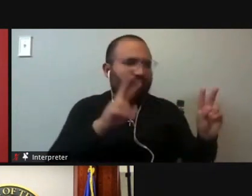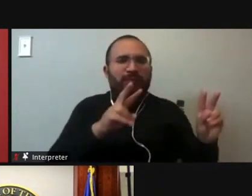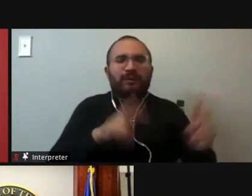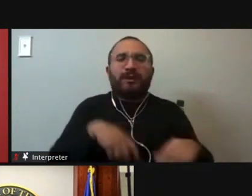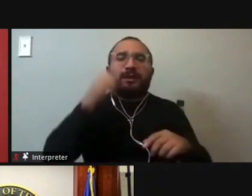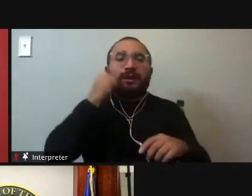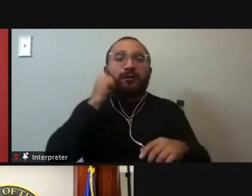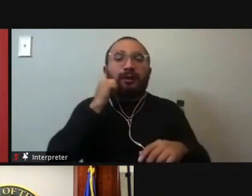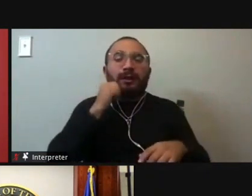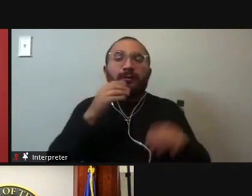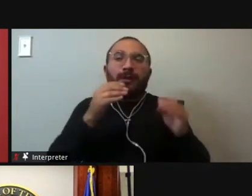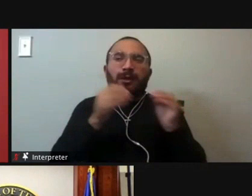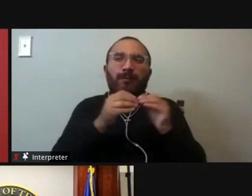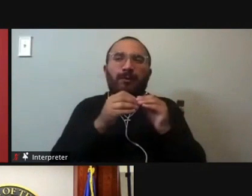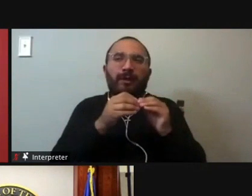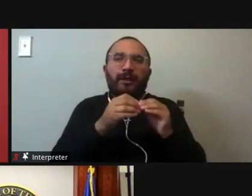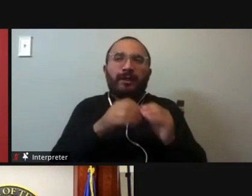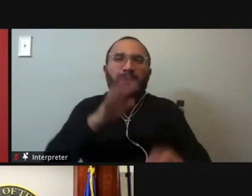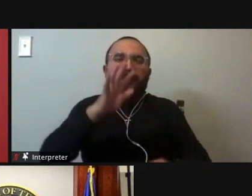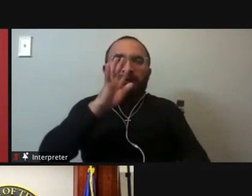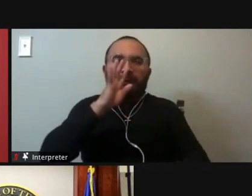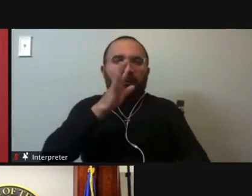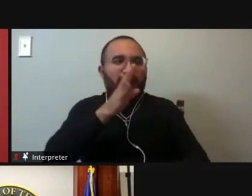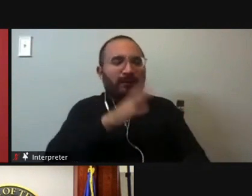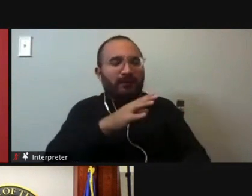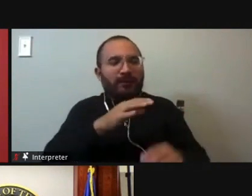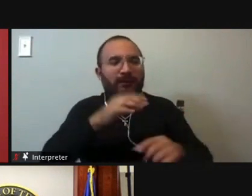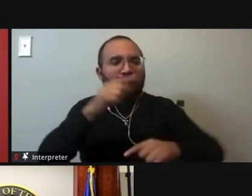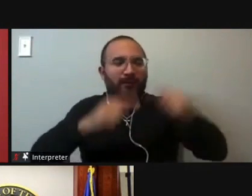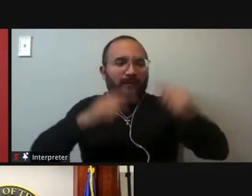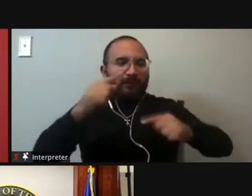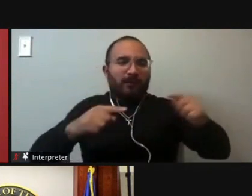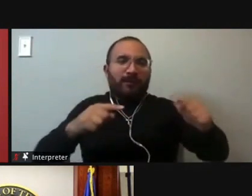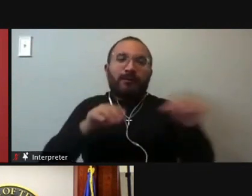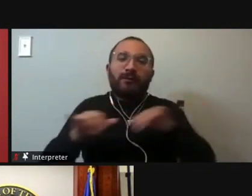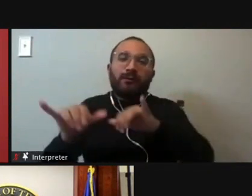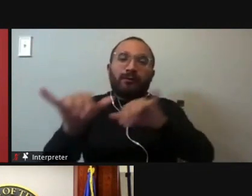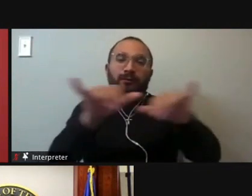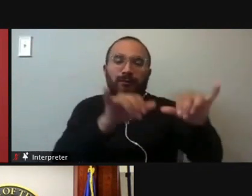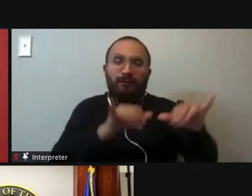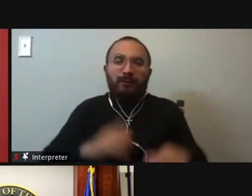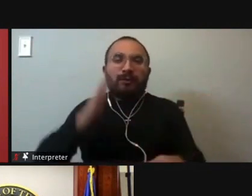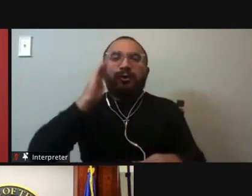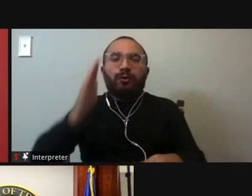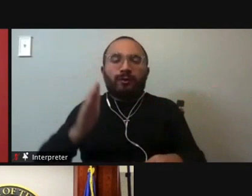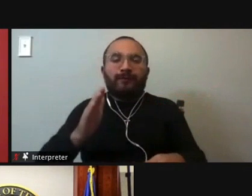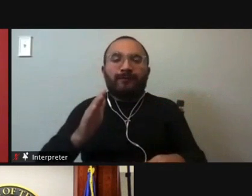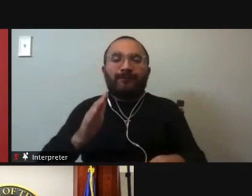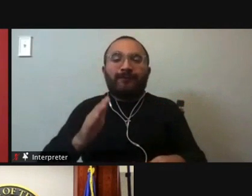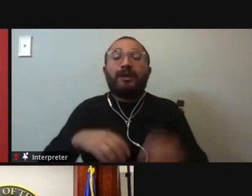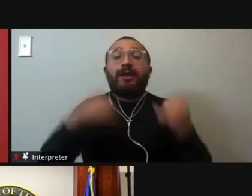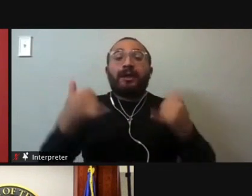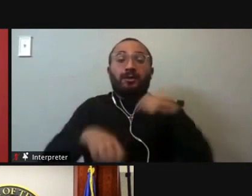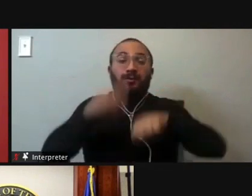every color. So I think y'all should take this opportunity, which I think this is the opportunity. We're on the advent of a